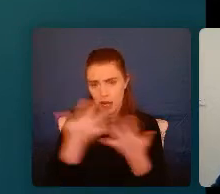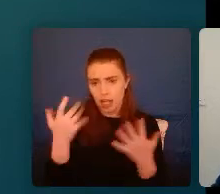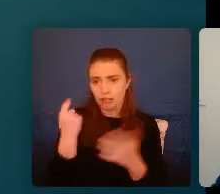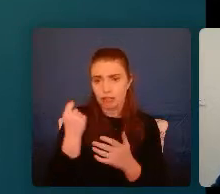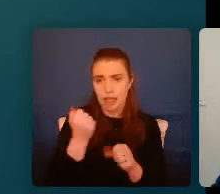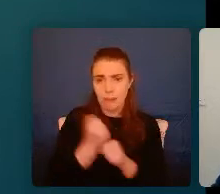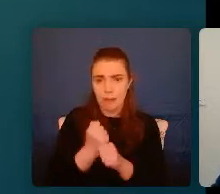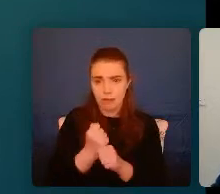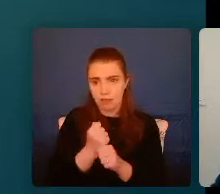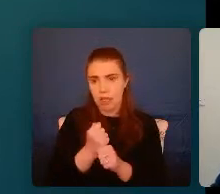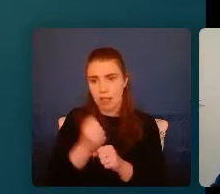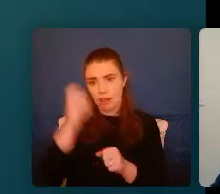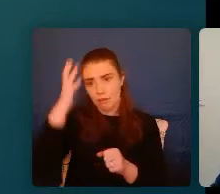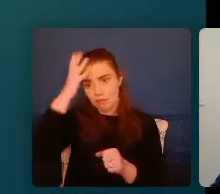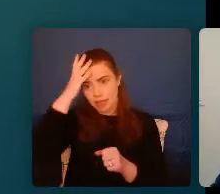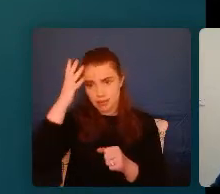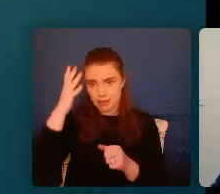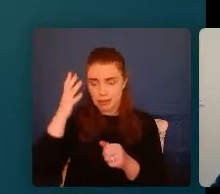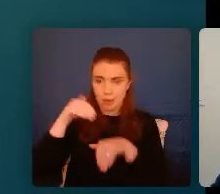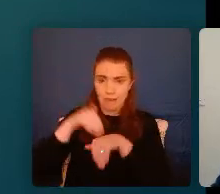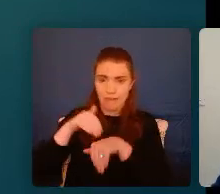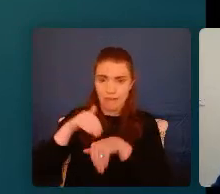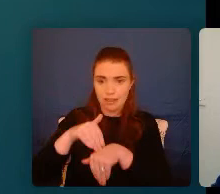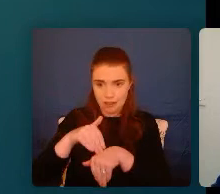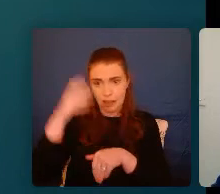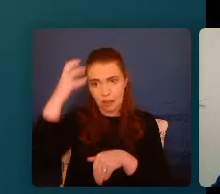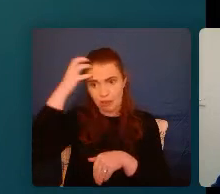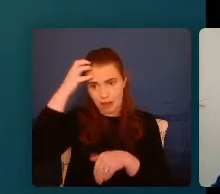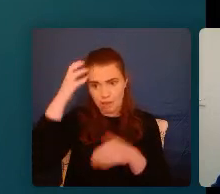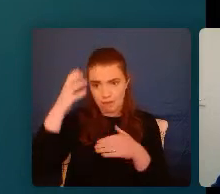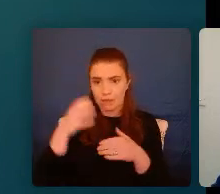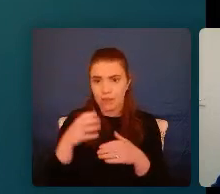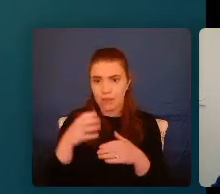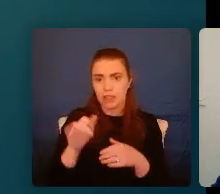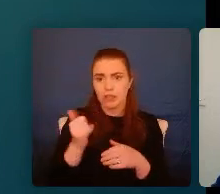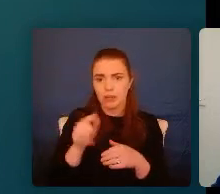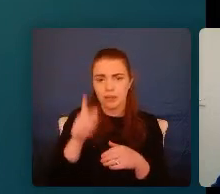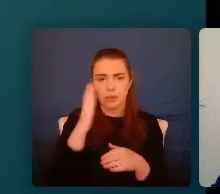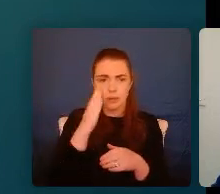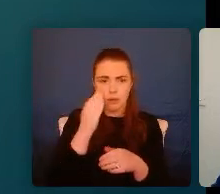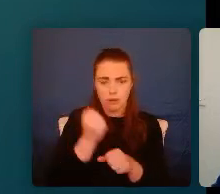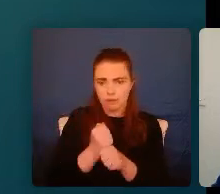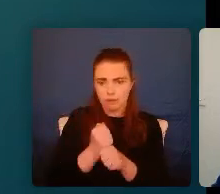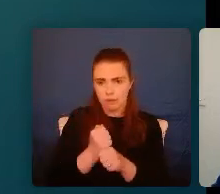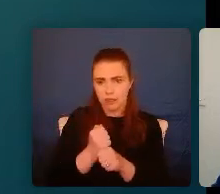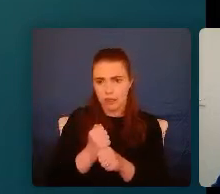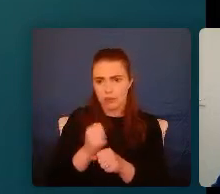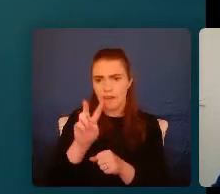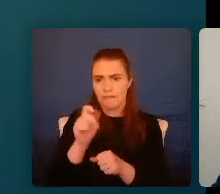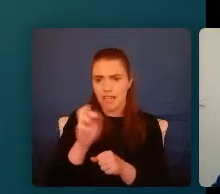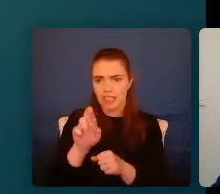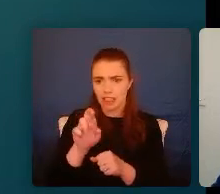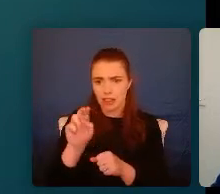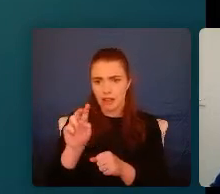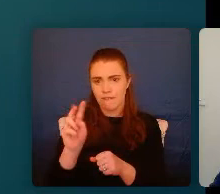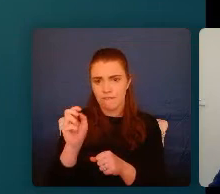impact on the brain. Some of you may be familiar with the work of Vessel van der Boek, and he's wrote a really seminal book about the body keeps